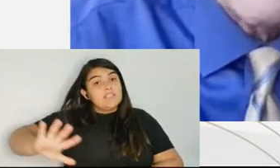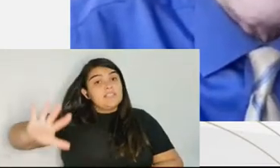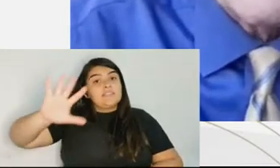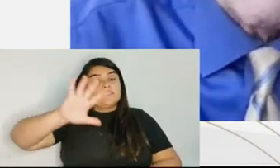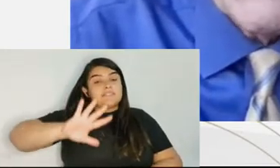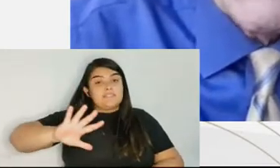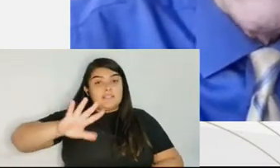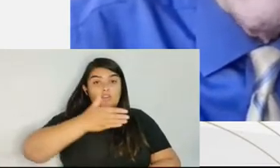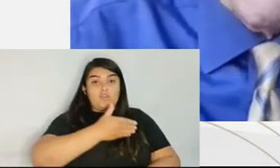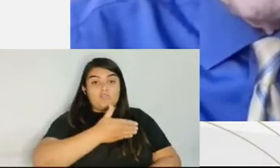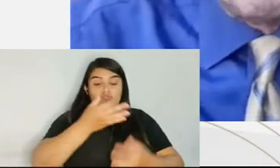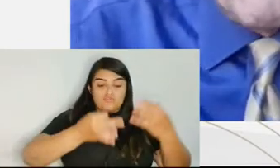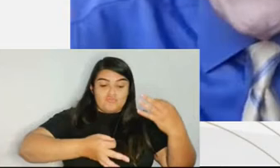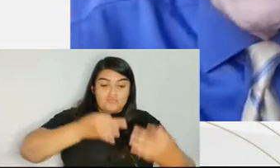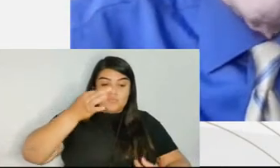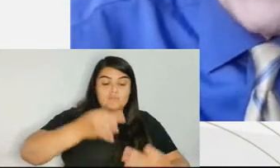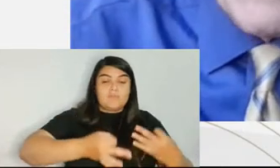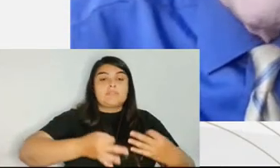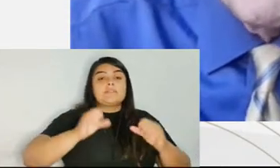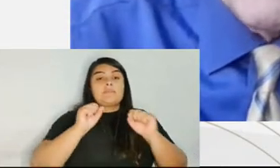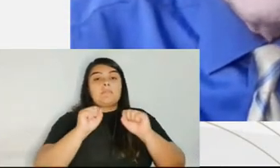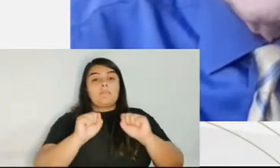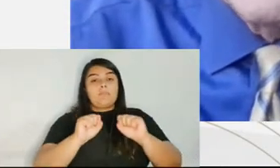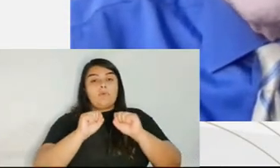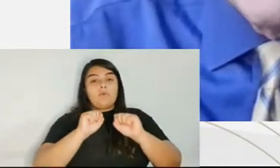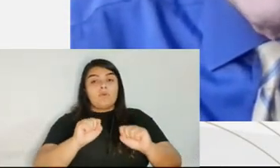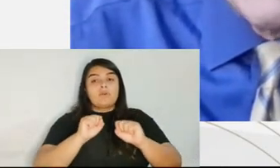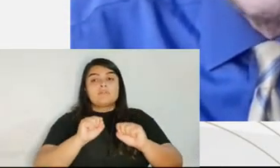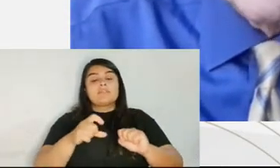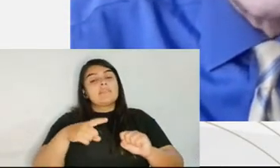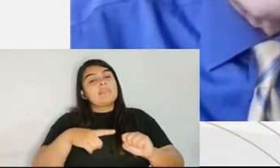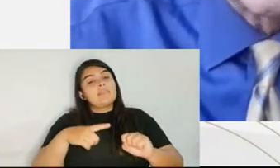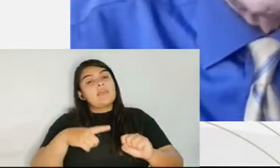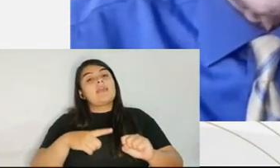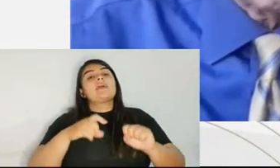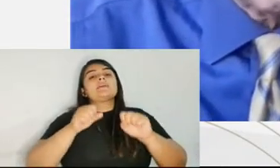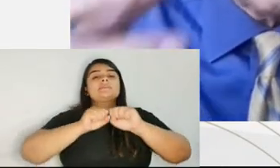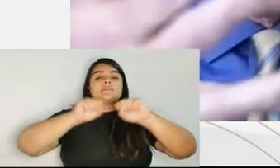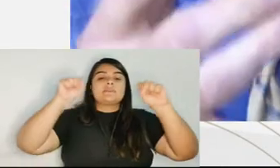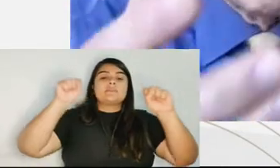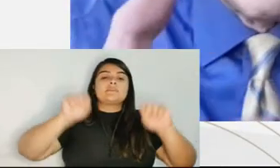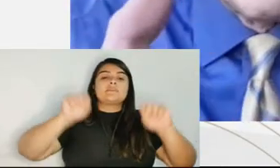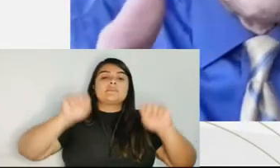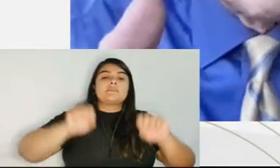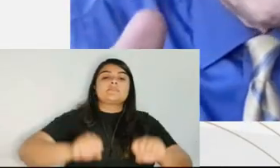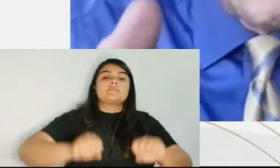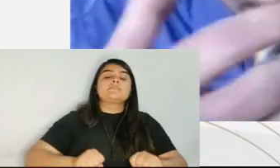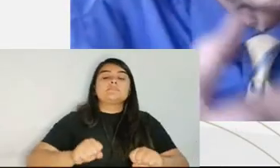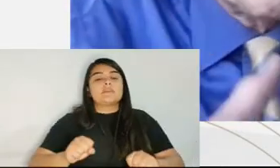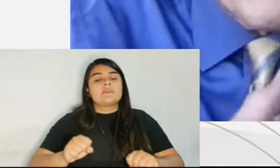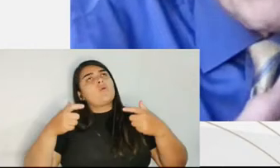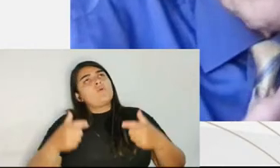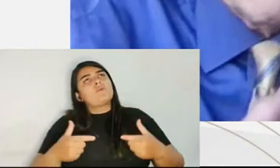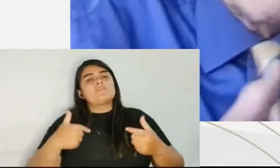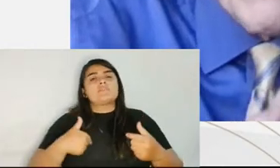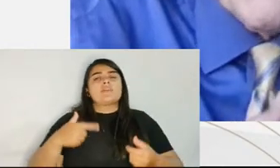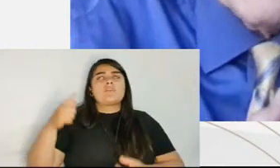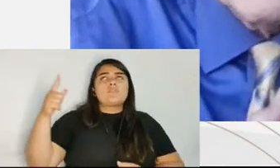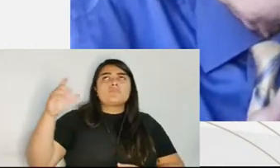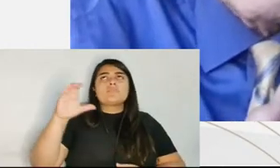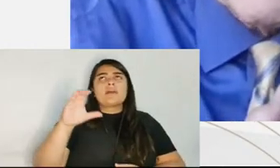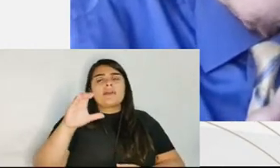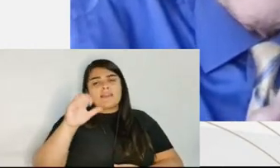bargaining system. Where I am in California, judges will have off-the-record